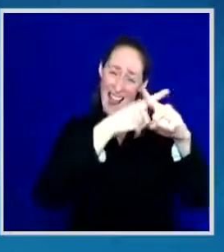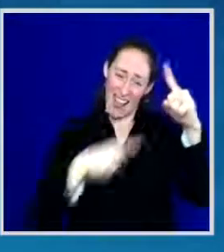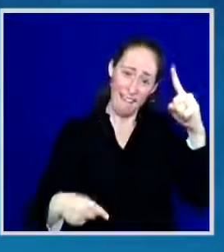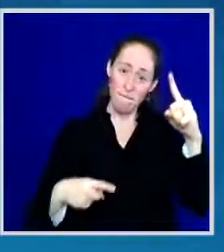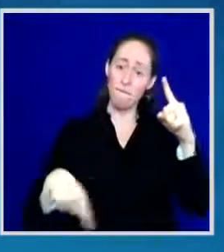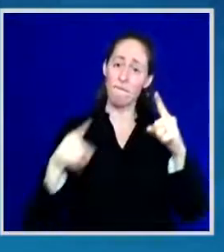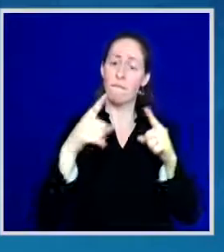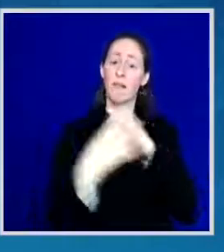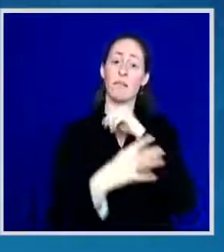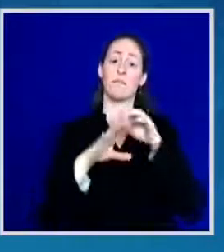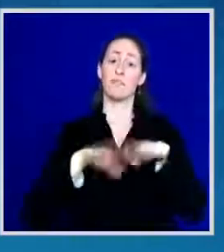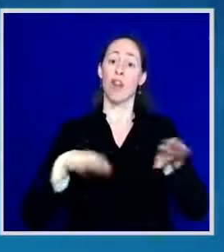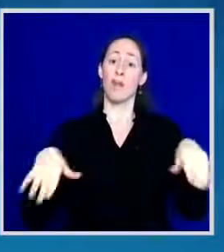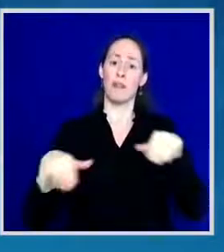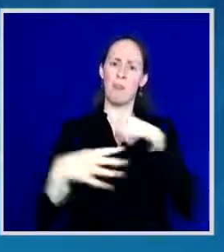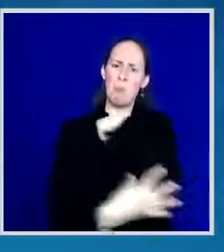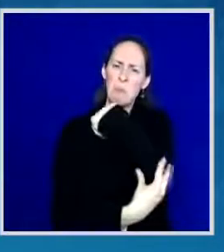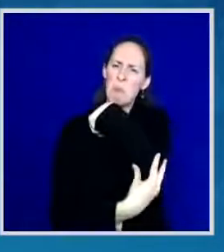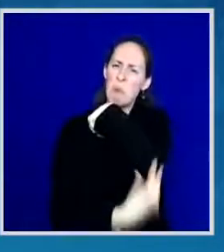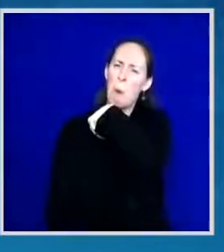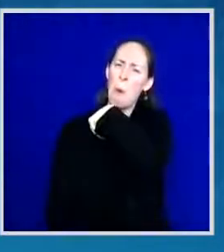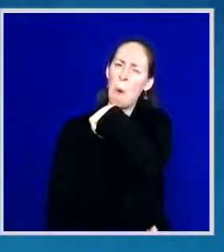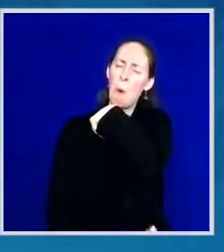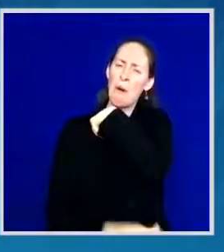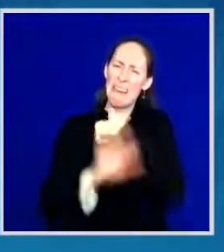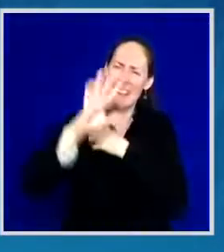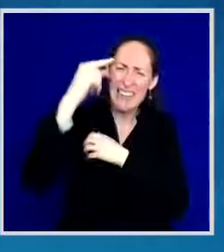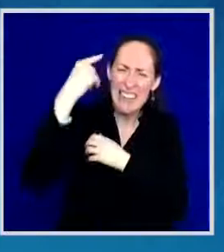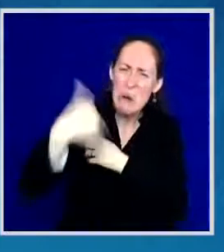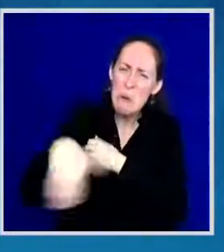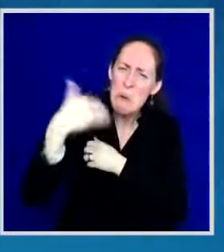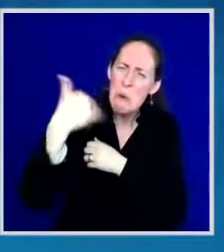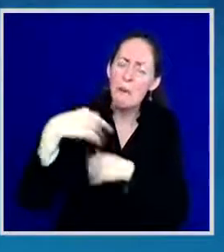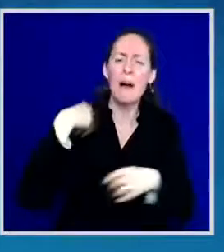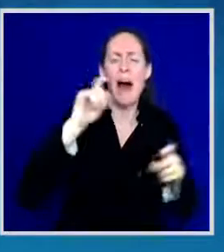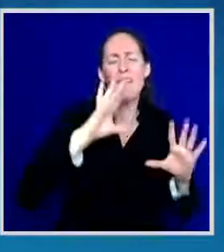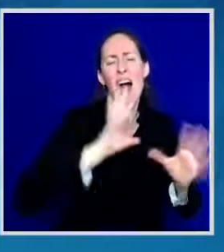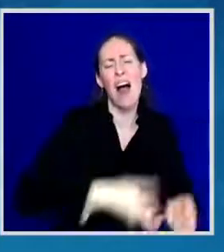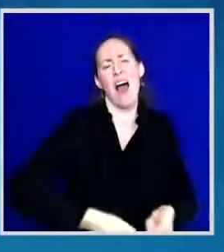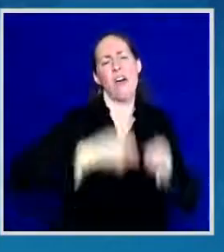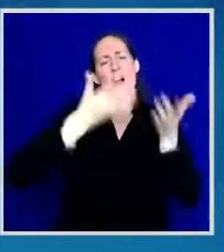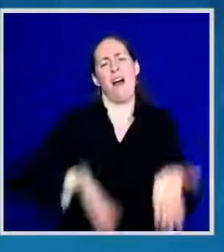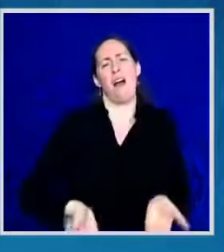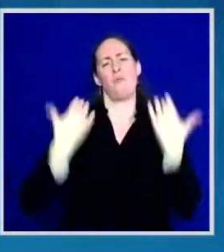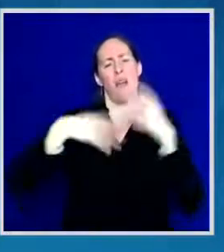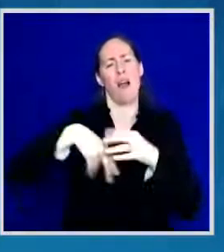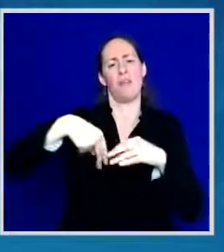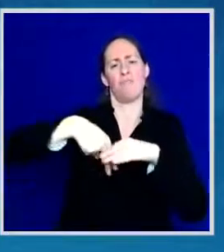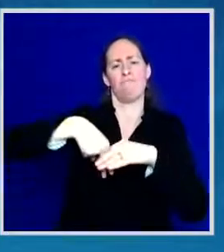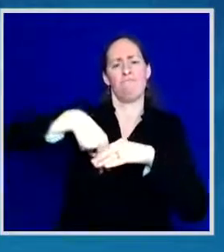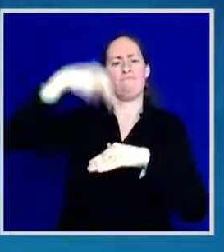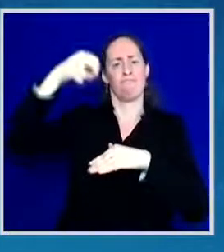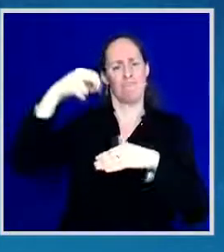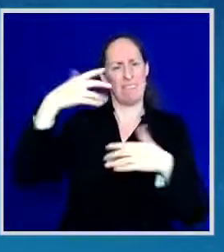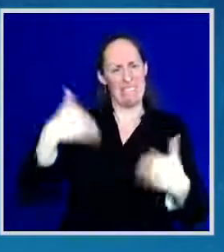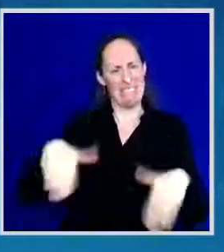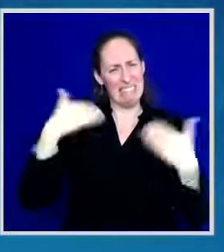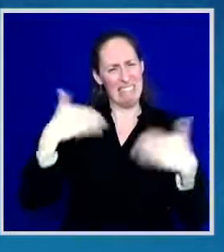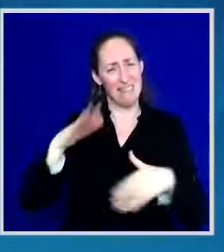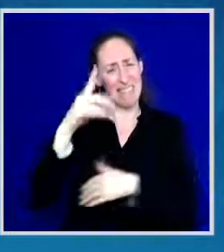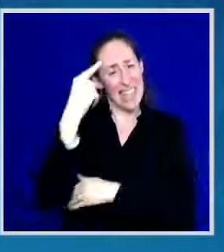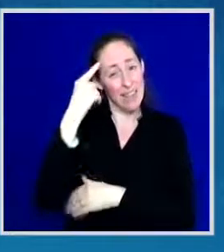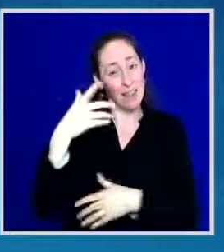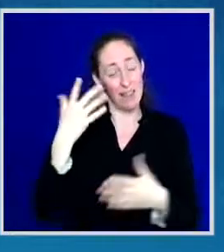Think about that. Think about that. Half of America's children that are living in poverty